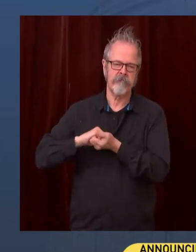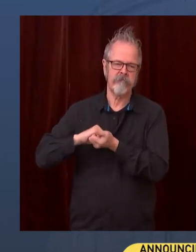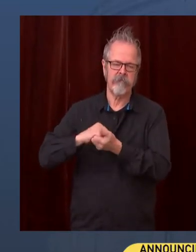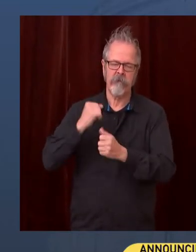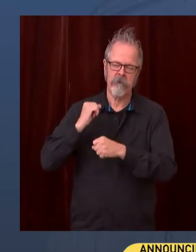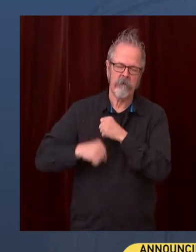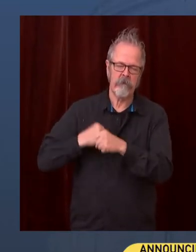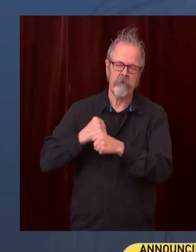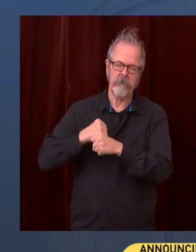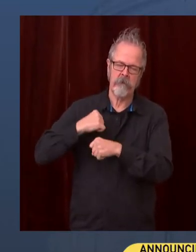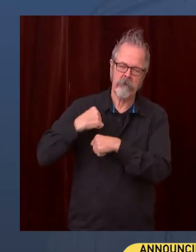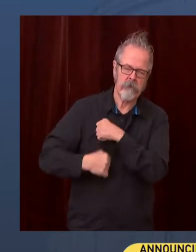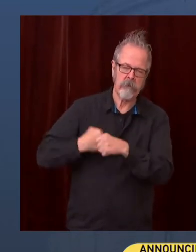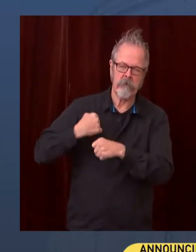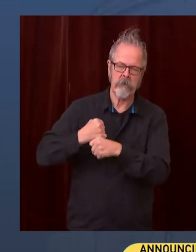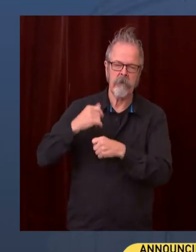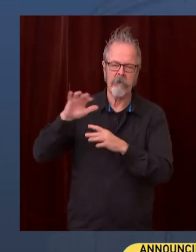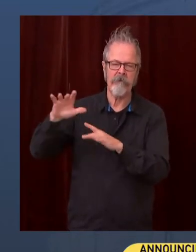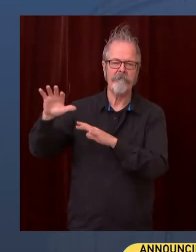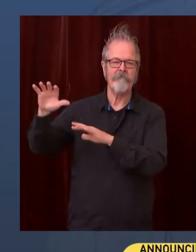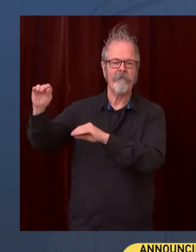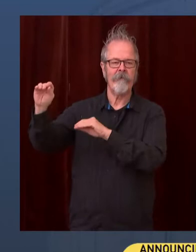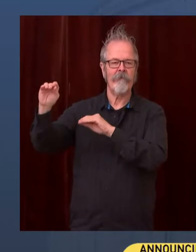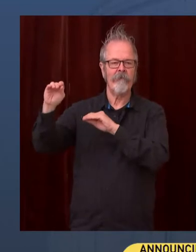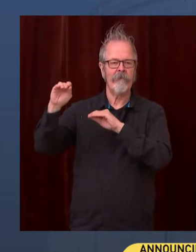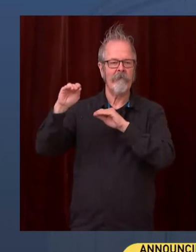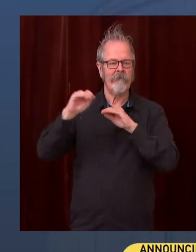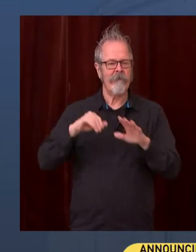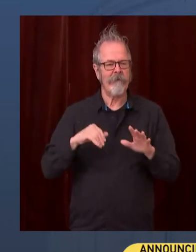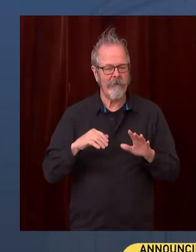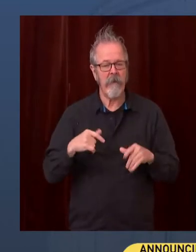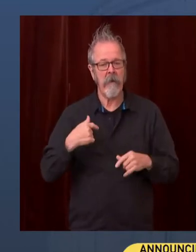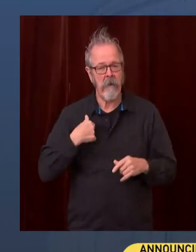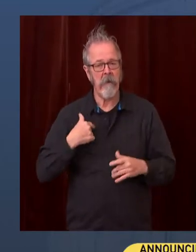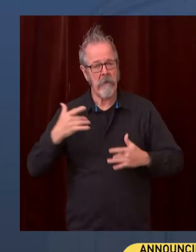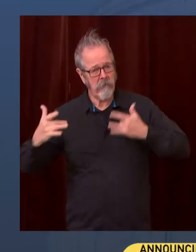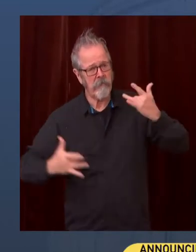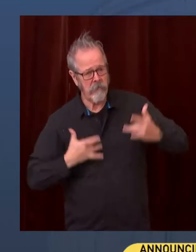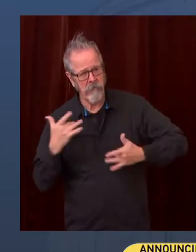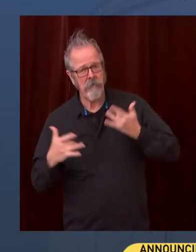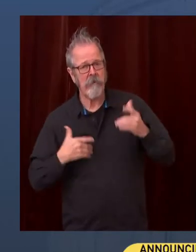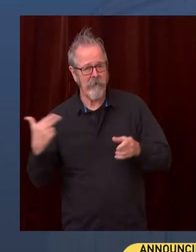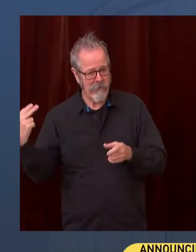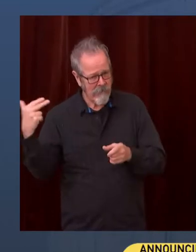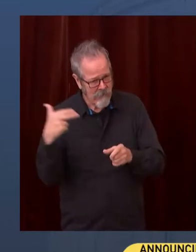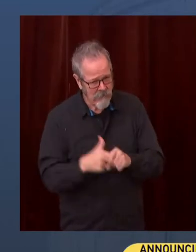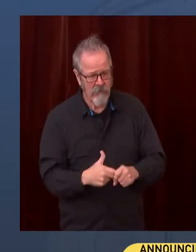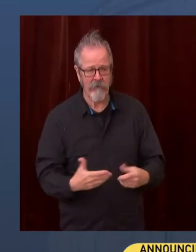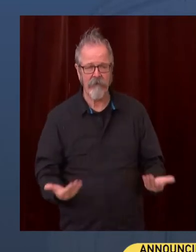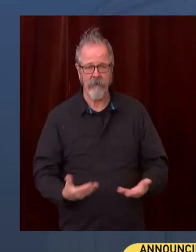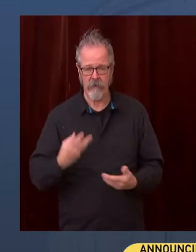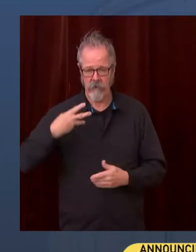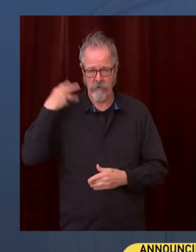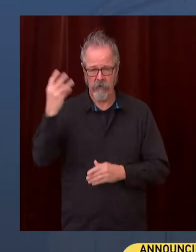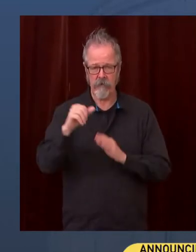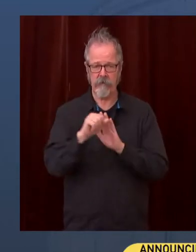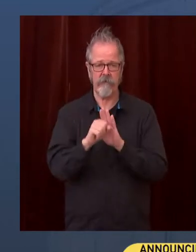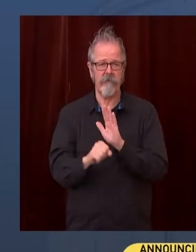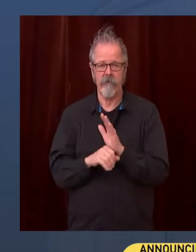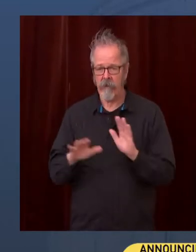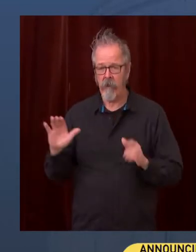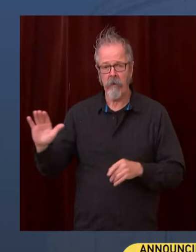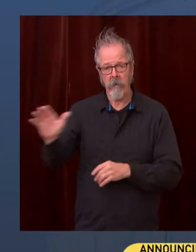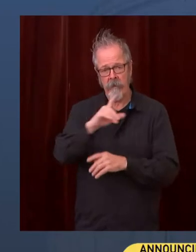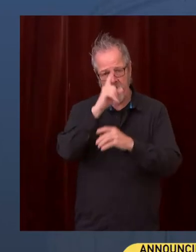of health. I know your focus on, obviously, right now is COVID-19, but well beyond COVID-19, everything